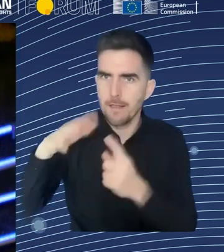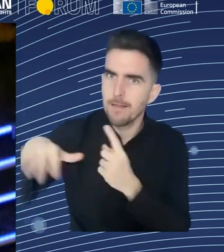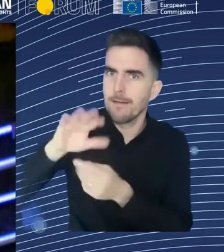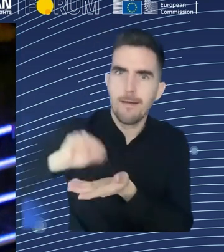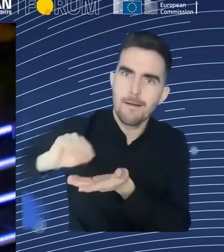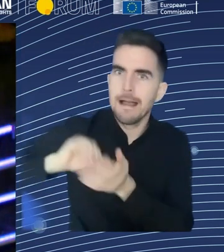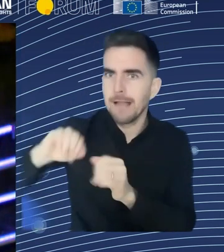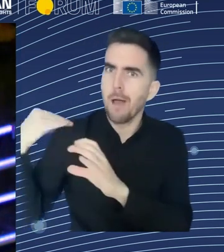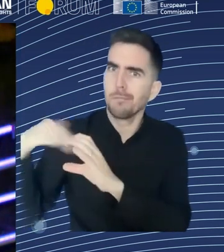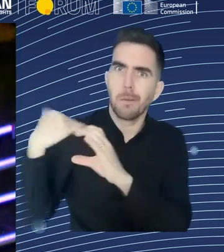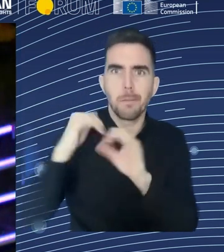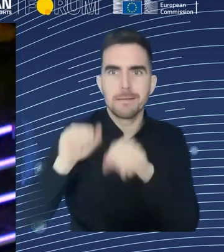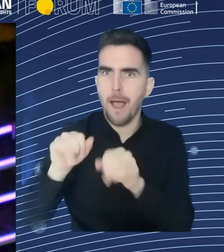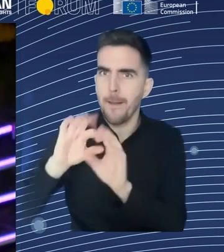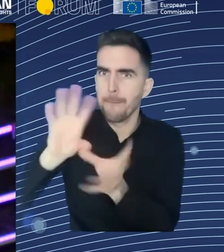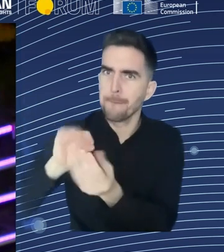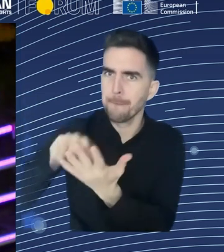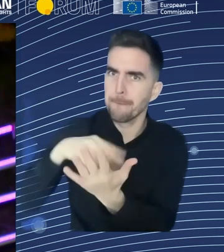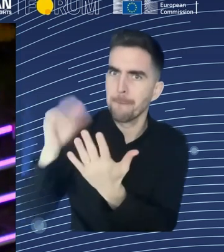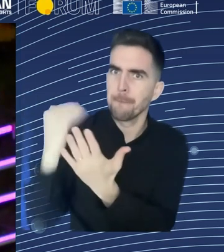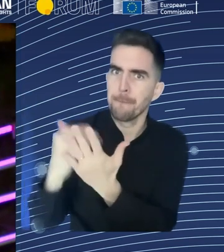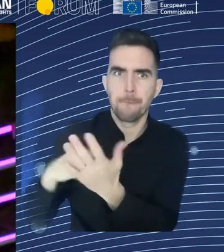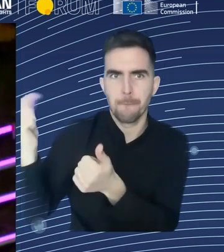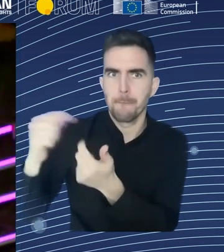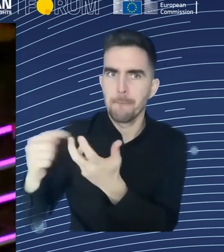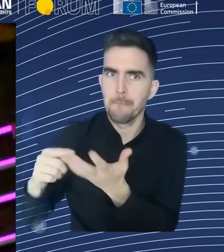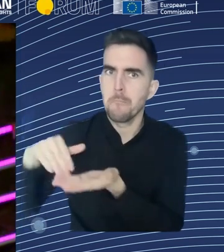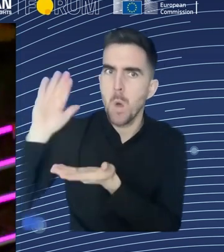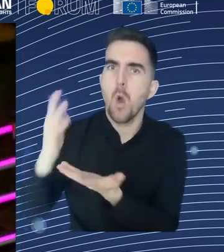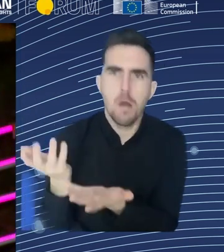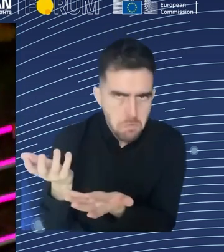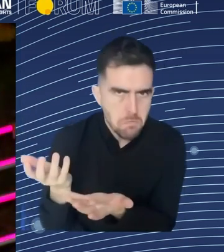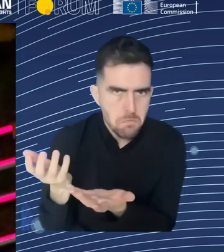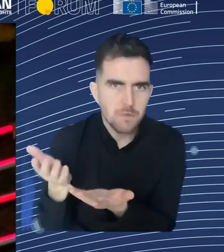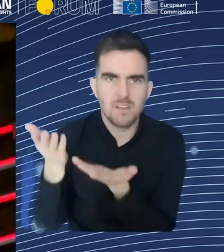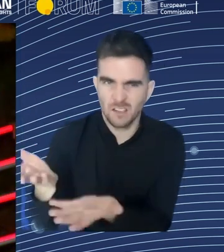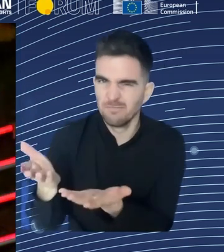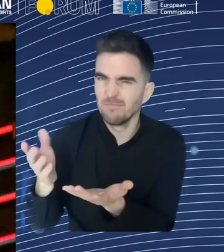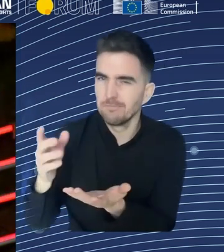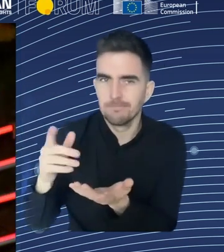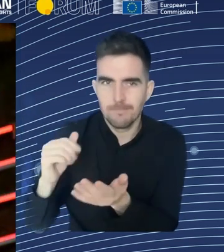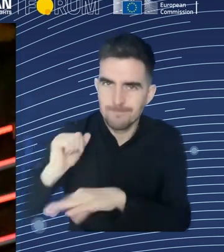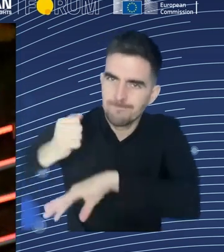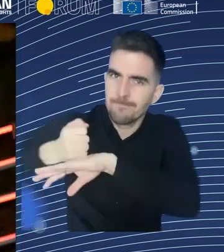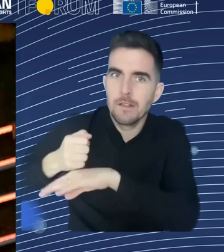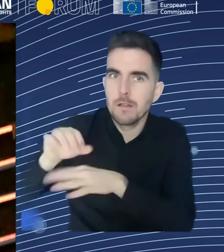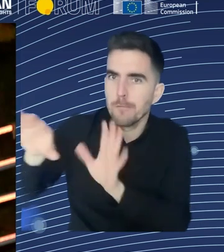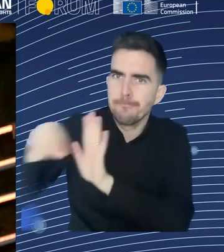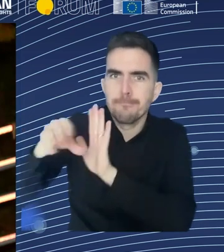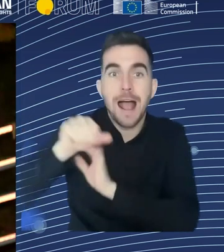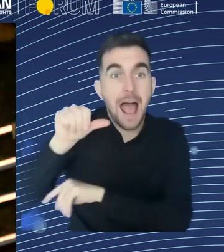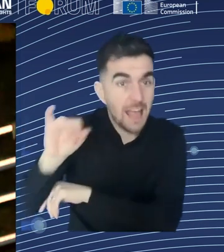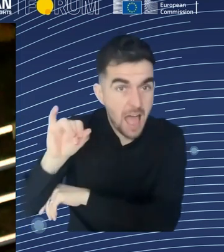the routine tasks that are being automated. There's also this potential of higher end jobs being automated. Now,